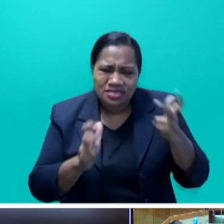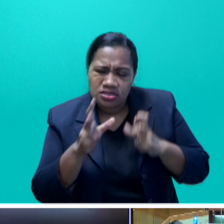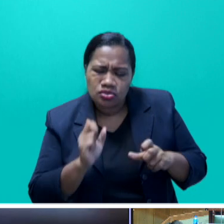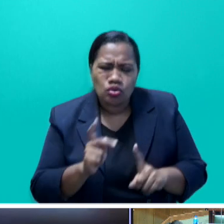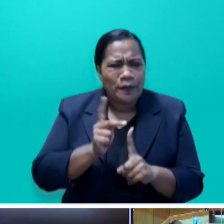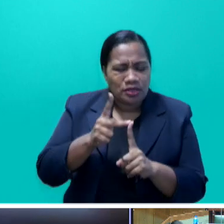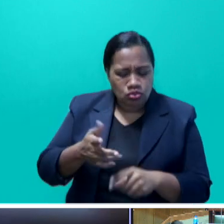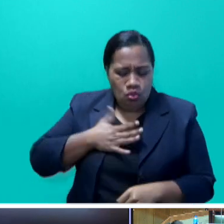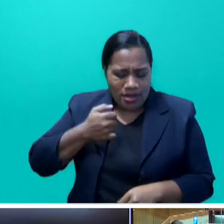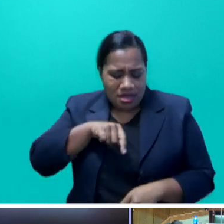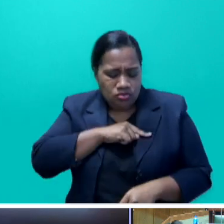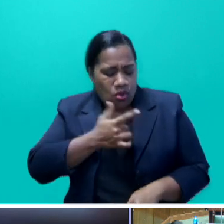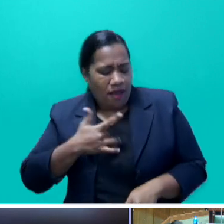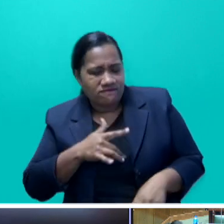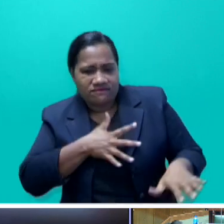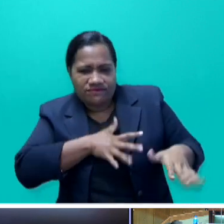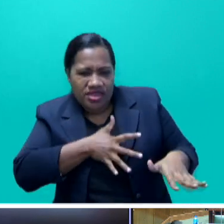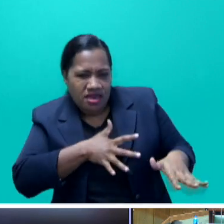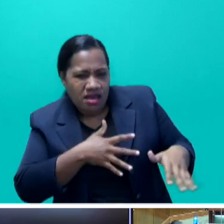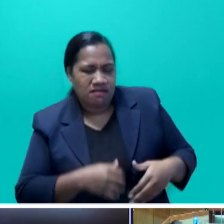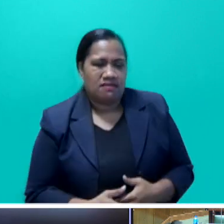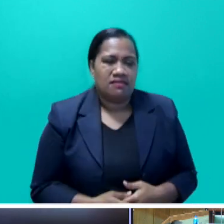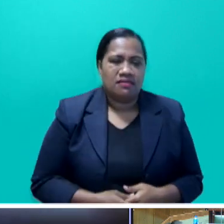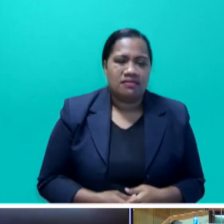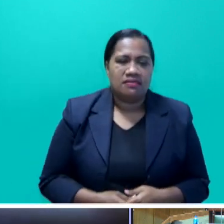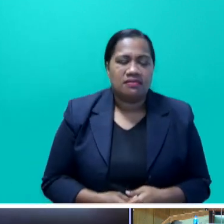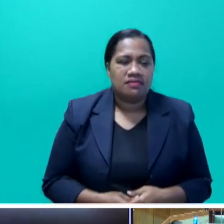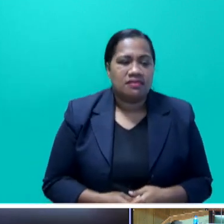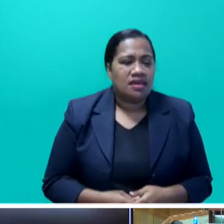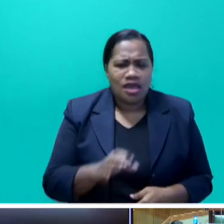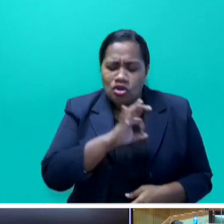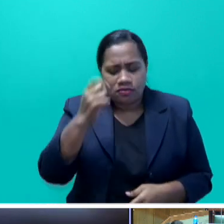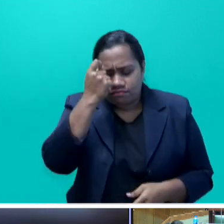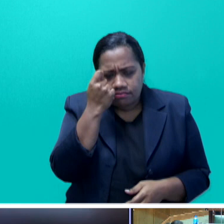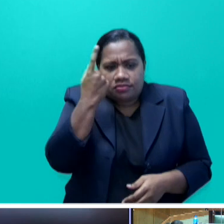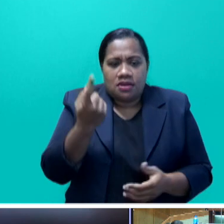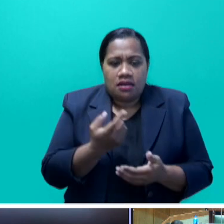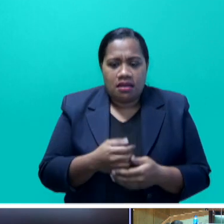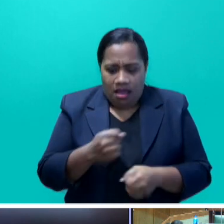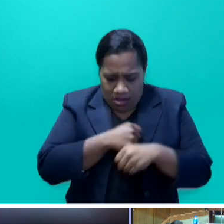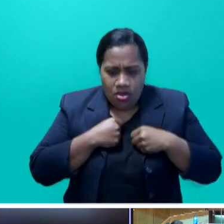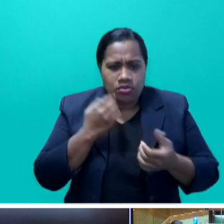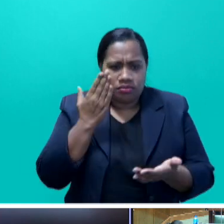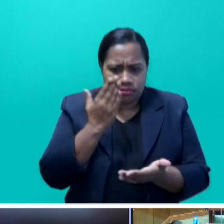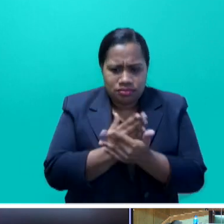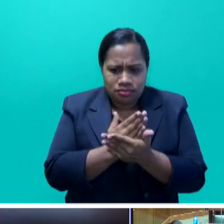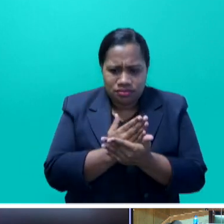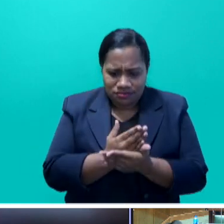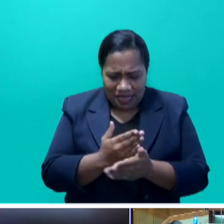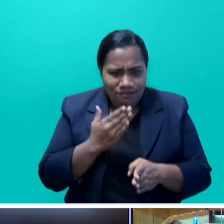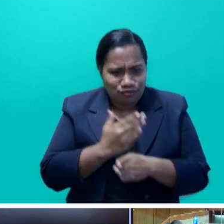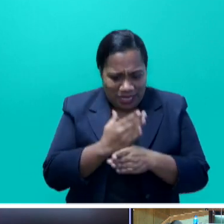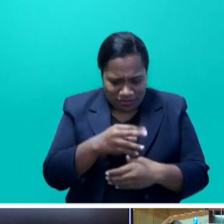fear, who want us to be caught in a time warp and not realize our true potential. Because when more